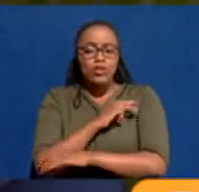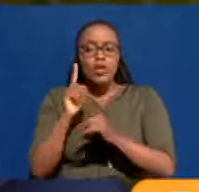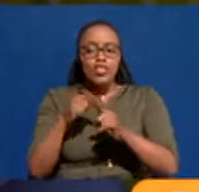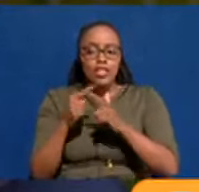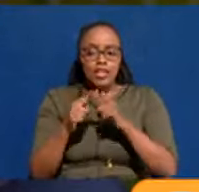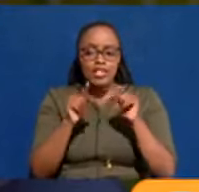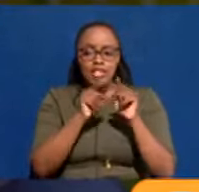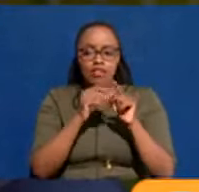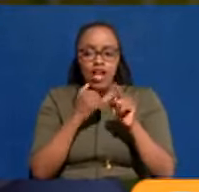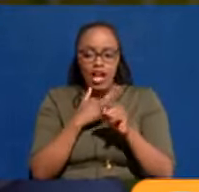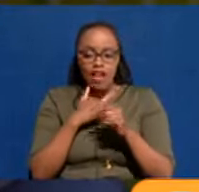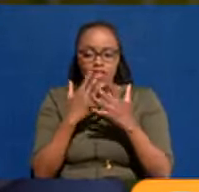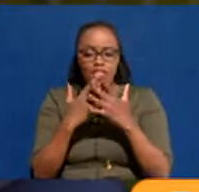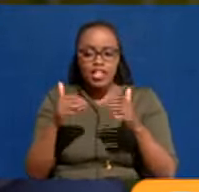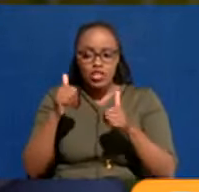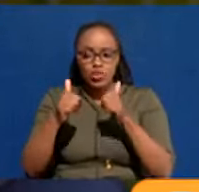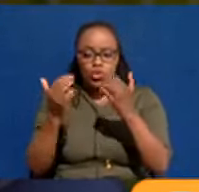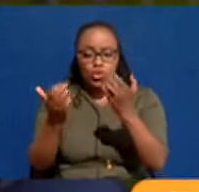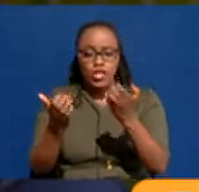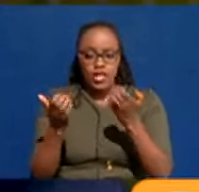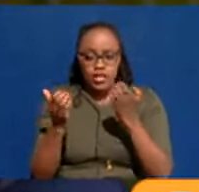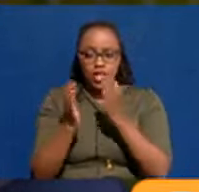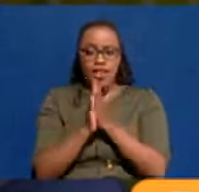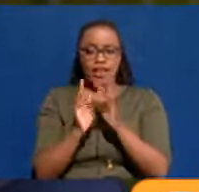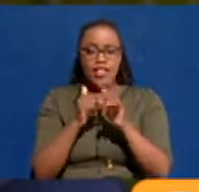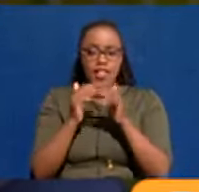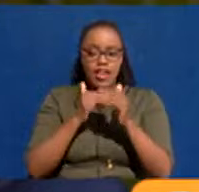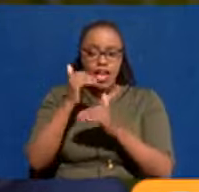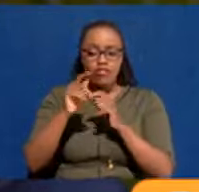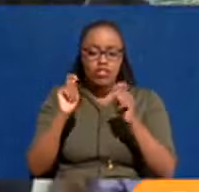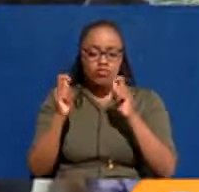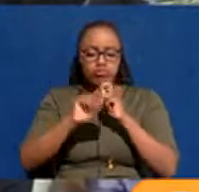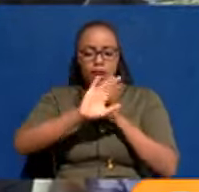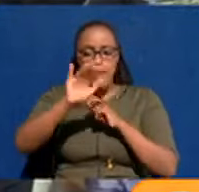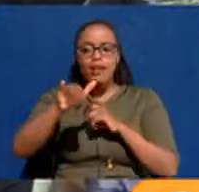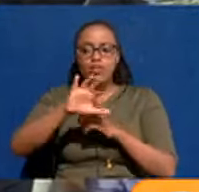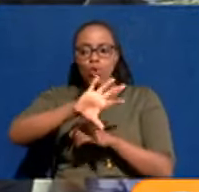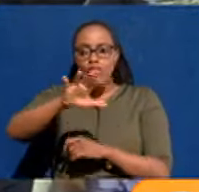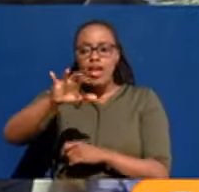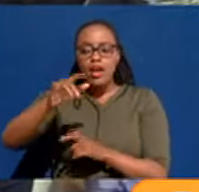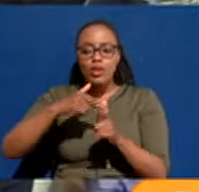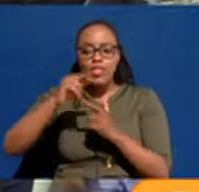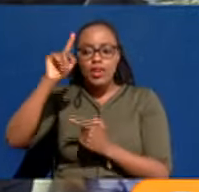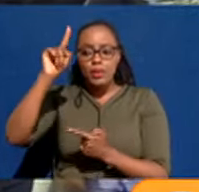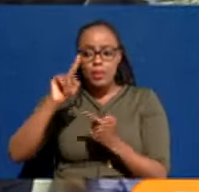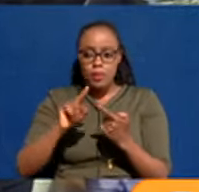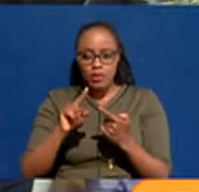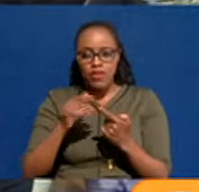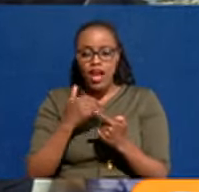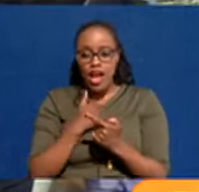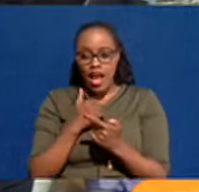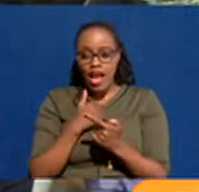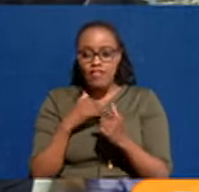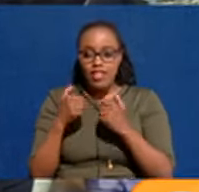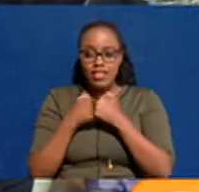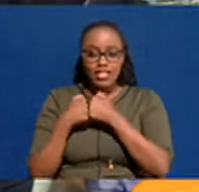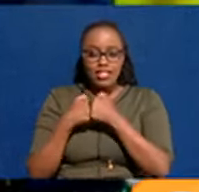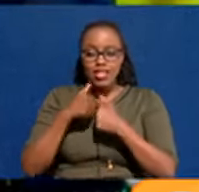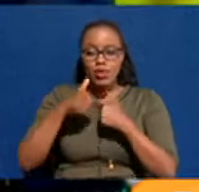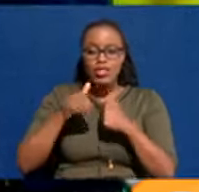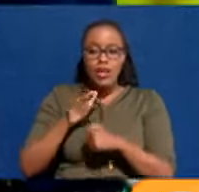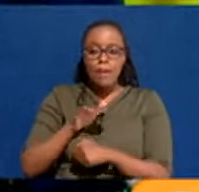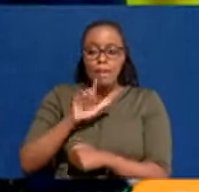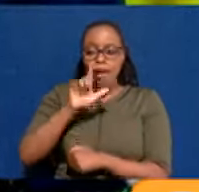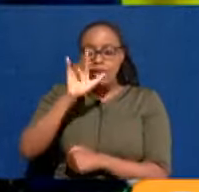stuffing it and put in the equipment that we require and then are converting it back to the county. That will reduce by a long shot the challenges in Mama Lucy.